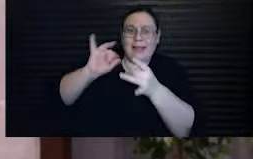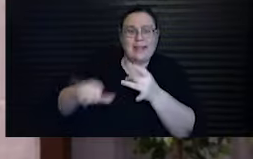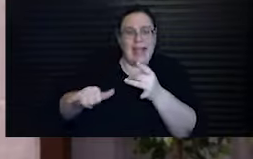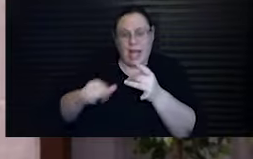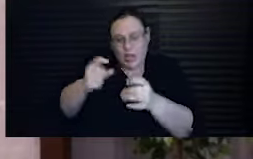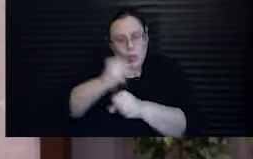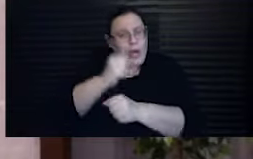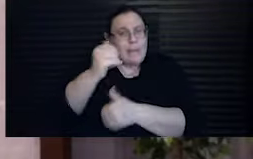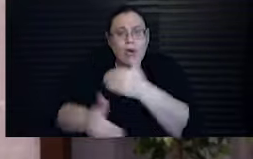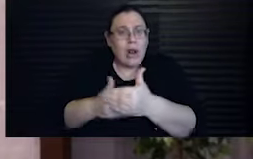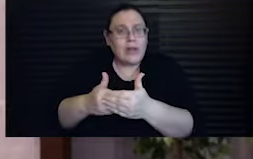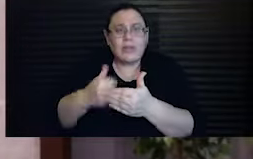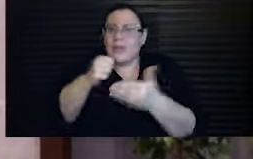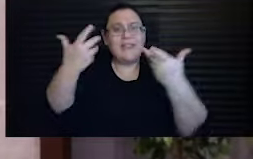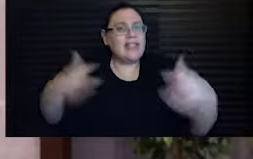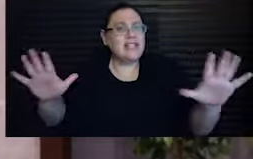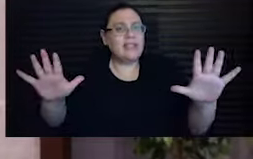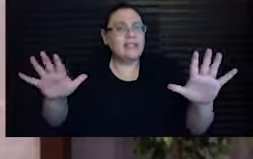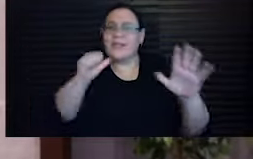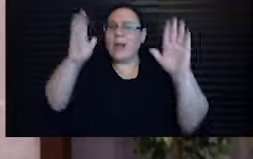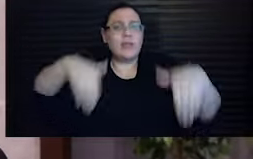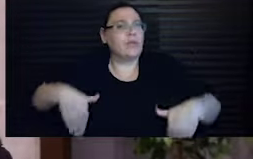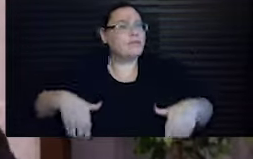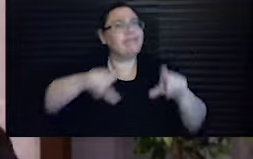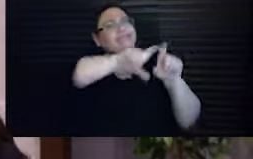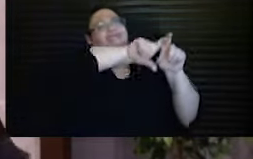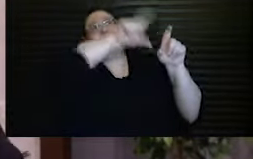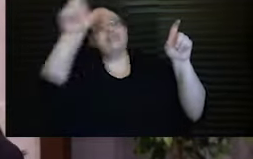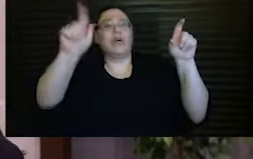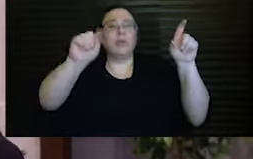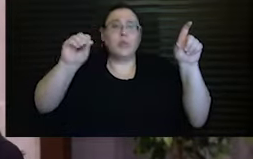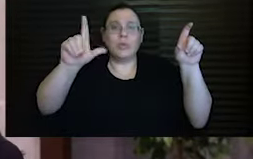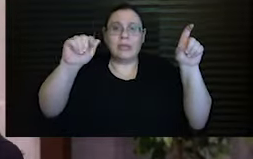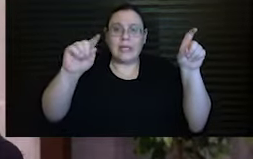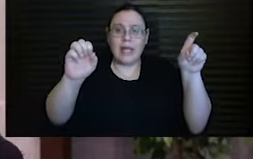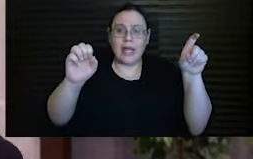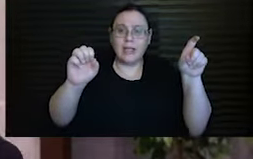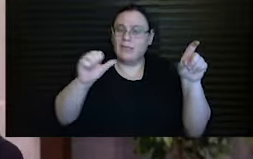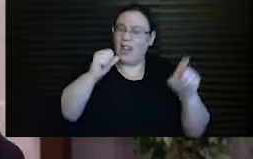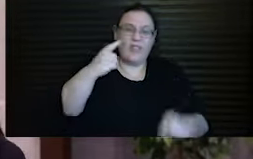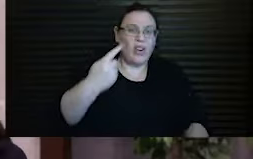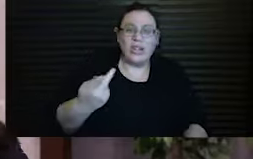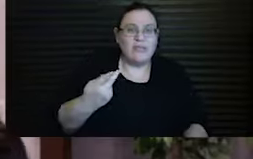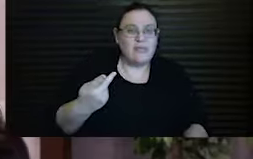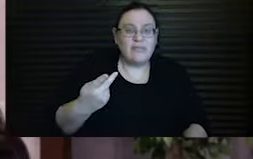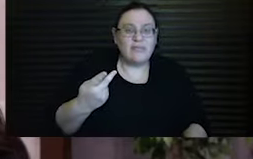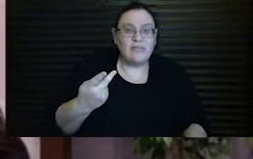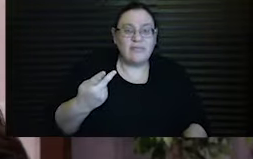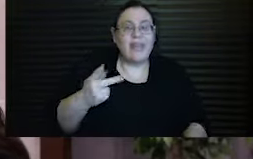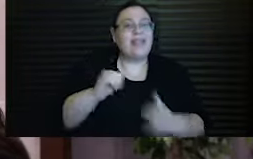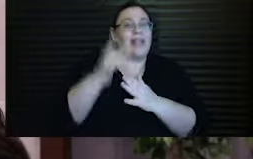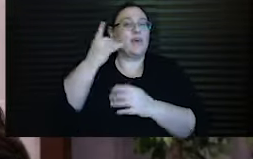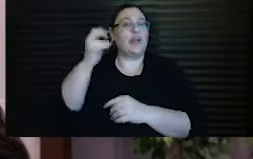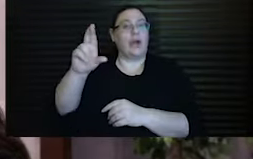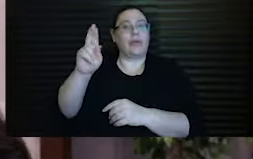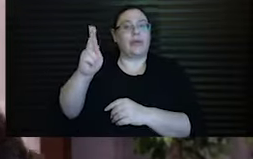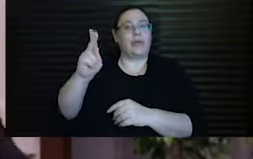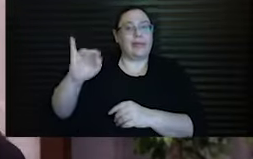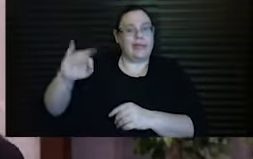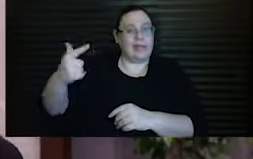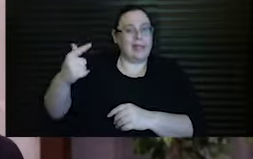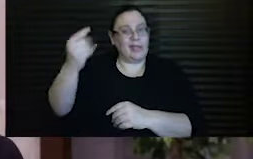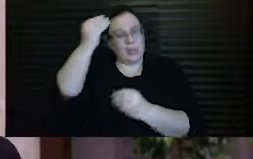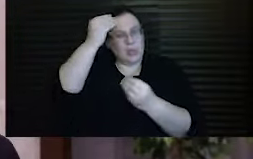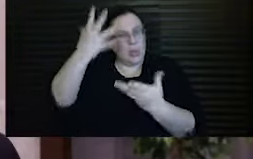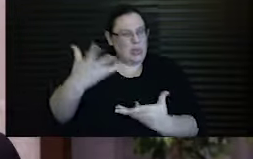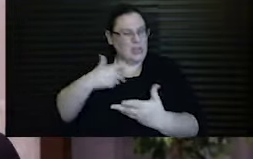yet. It's not too late for our country, and it's not too late for you or for me. And that's why Dr. King called us to act